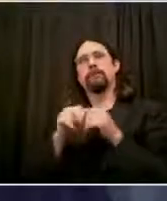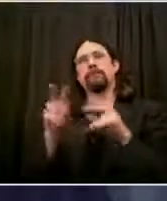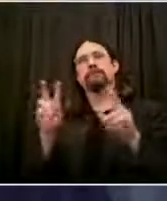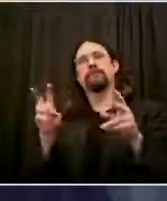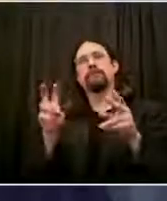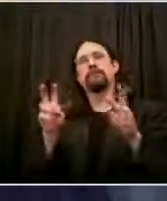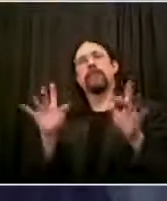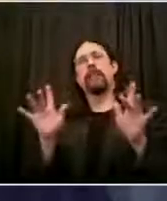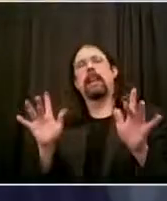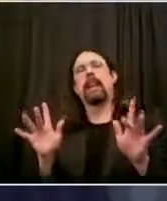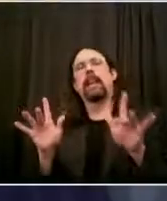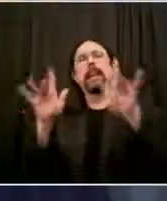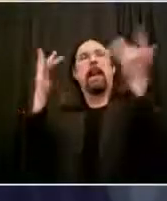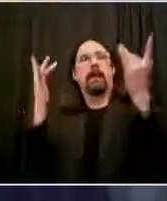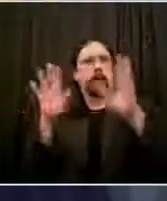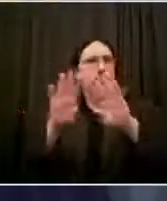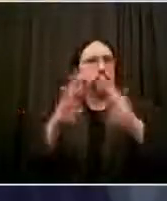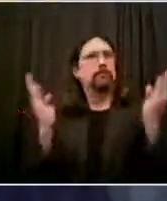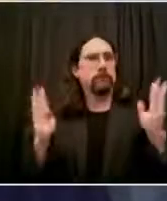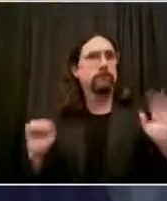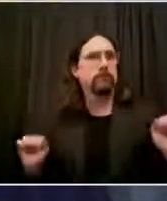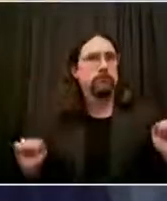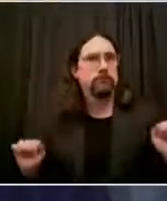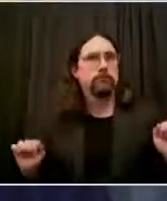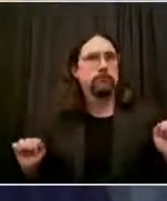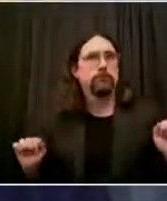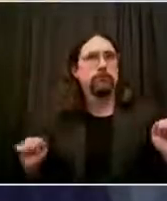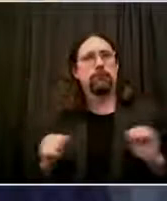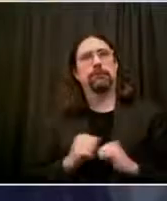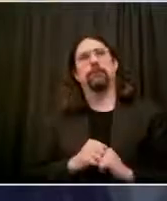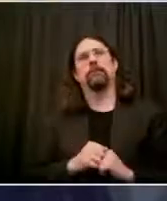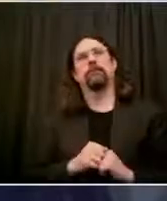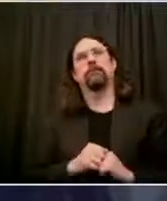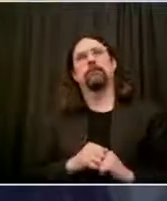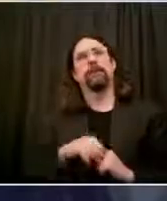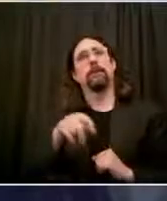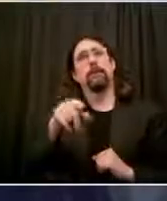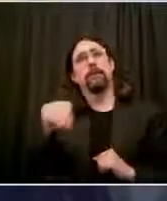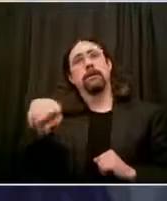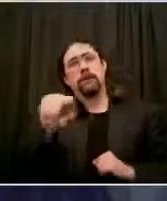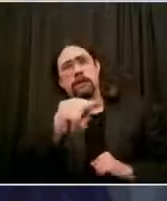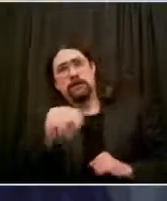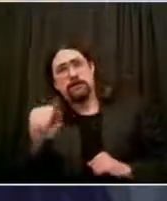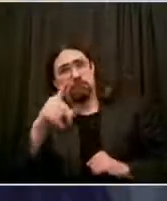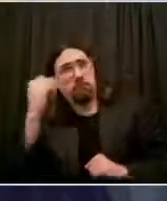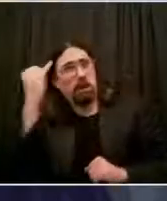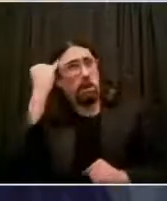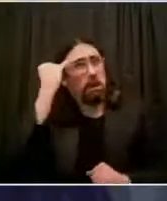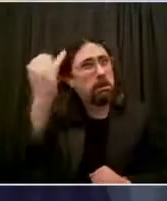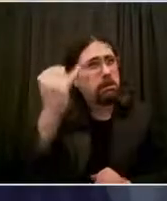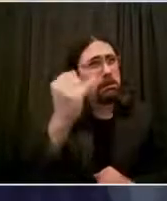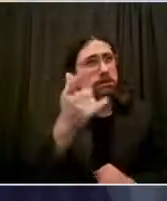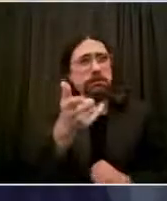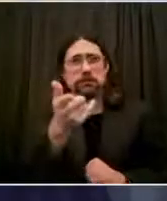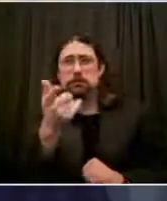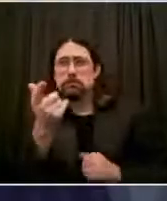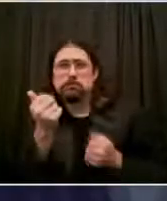there's been suggestions about how to restart services. That certainly contributed to the thinking of the city and the state.